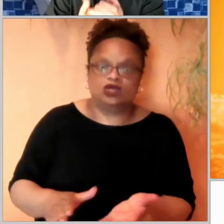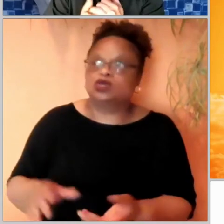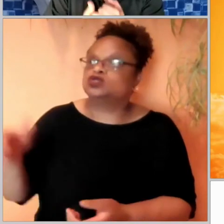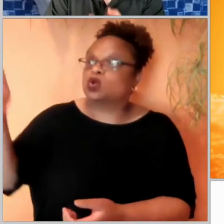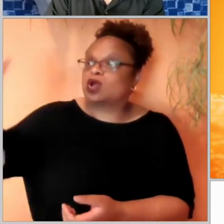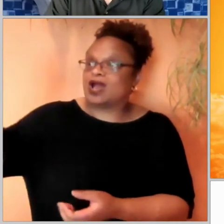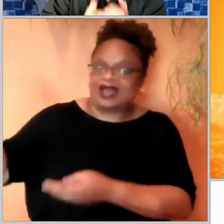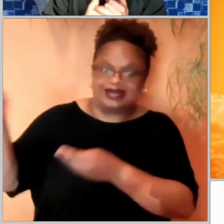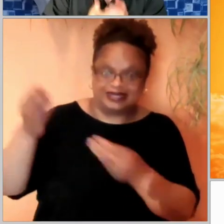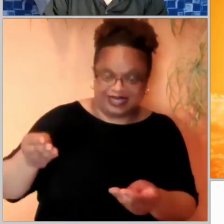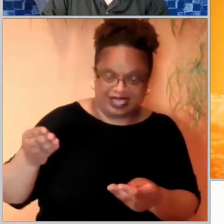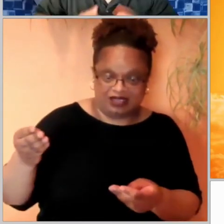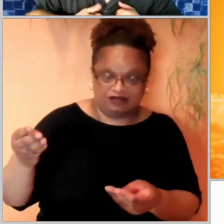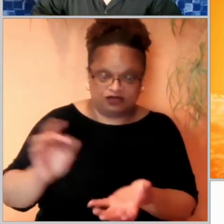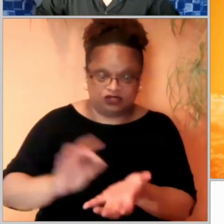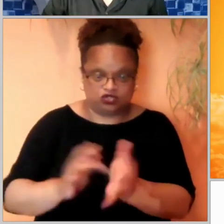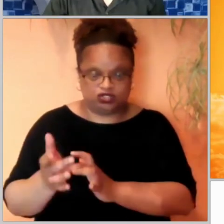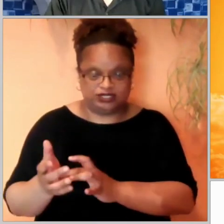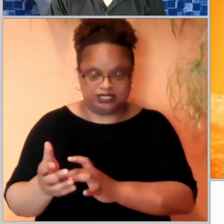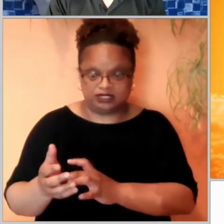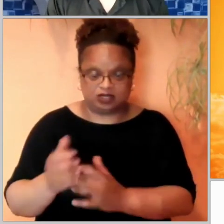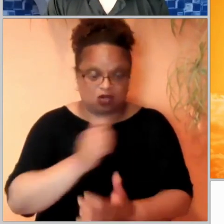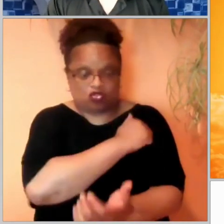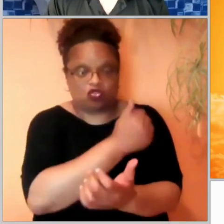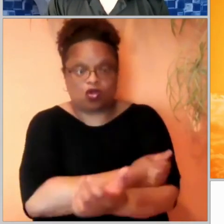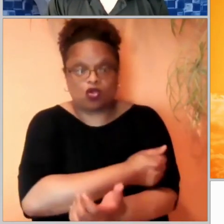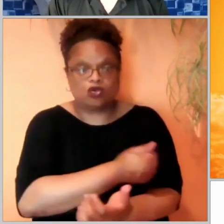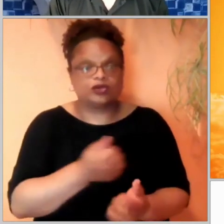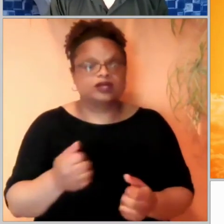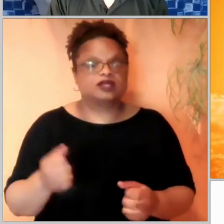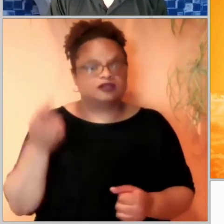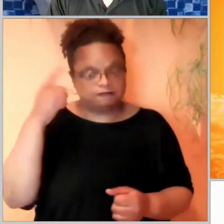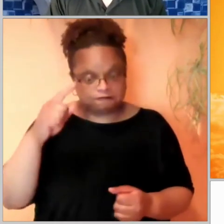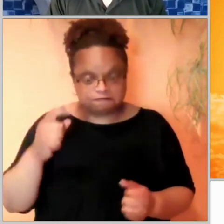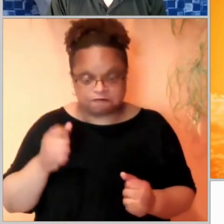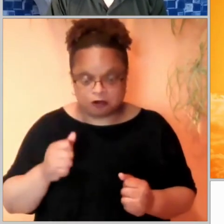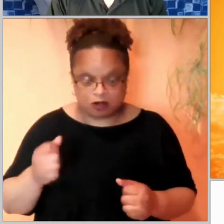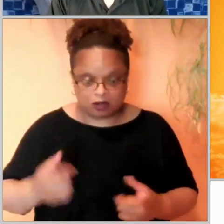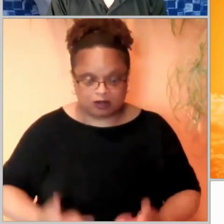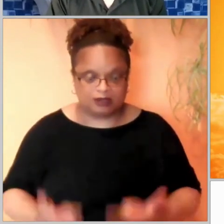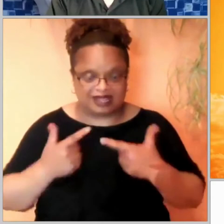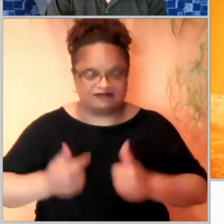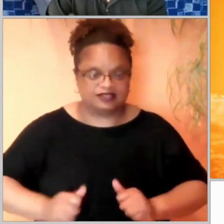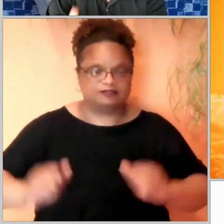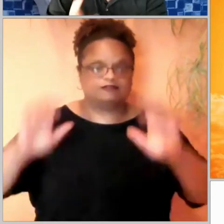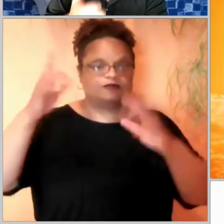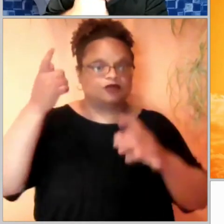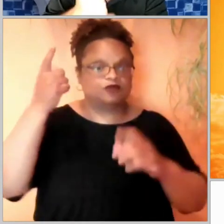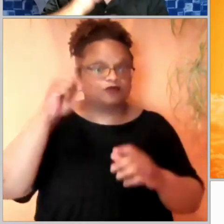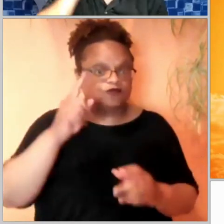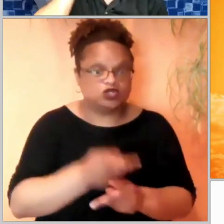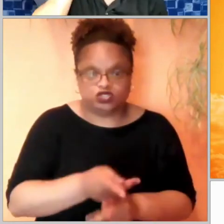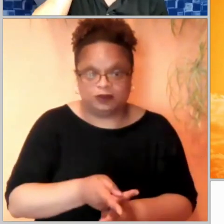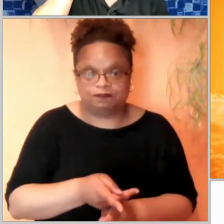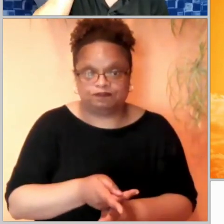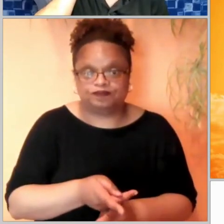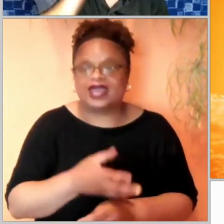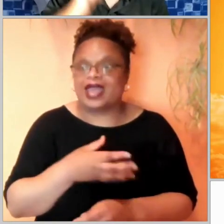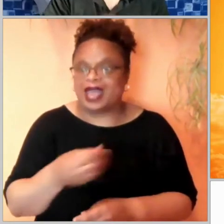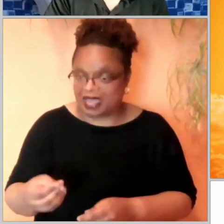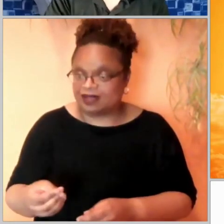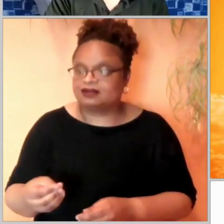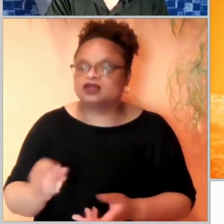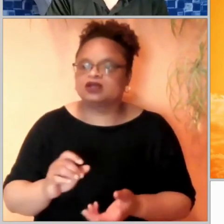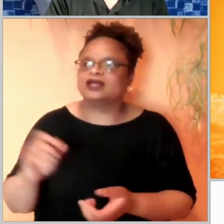Jesus the authority to die, to give up his life for the sheep, and also the authority to take up his life